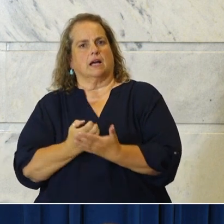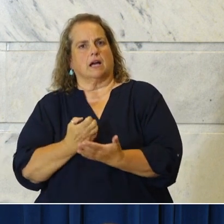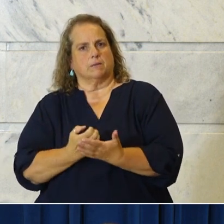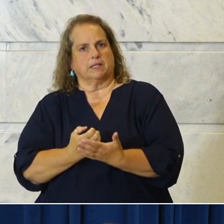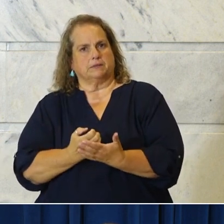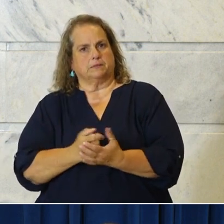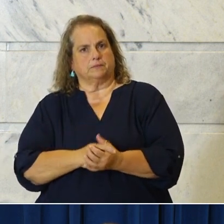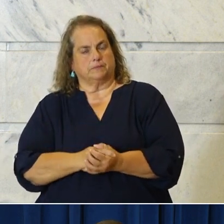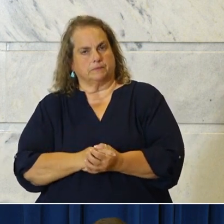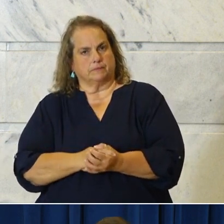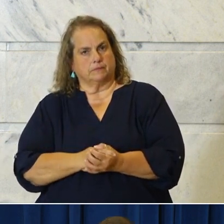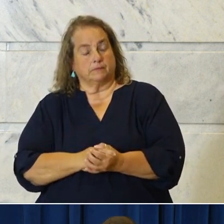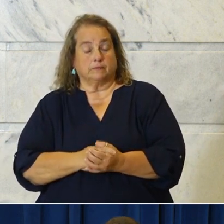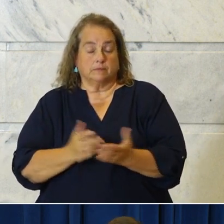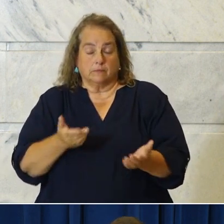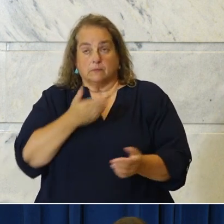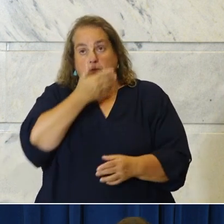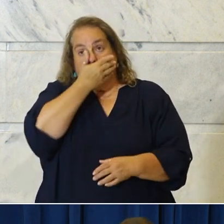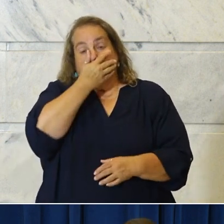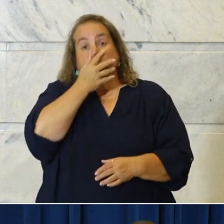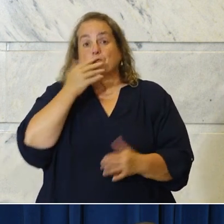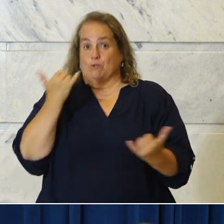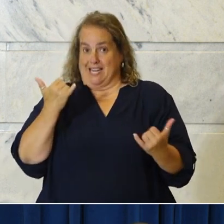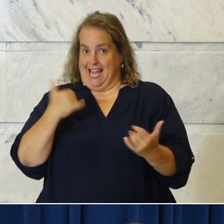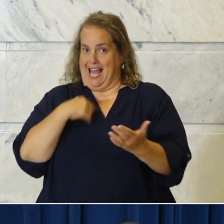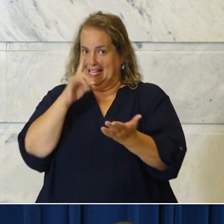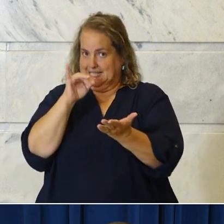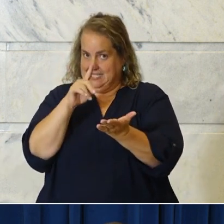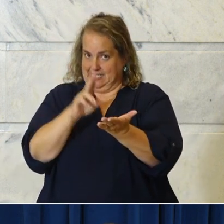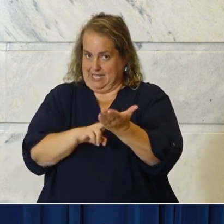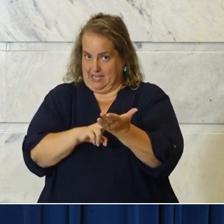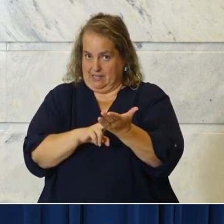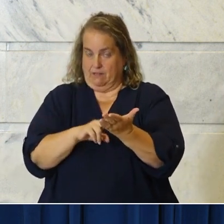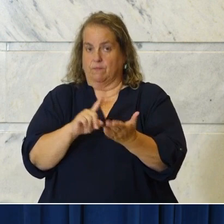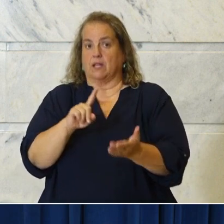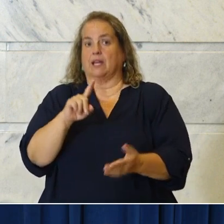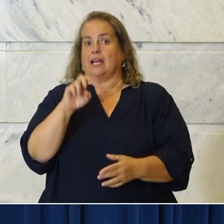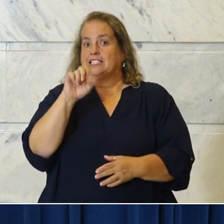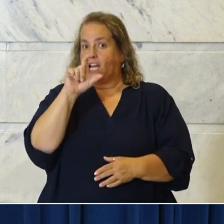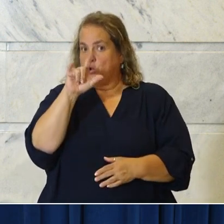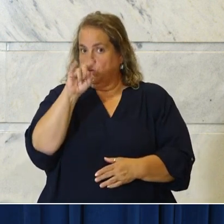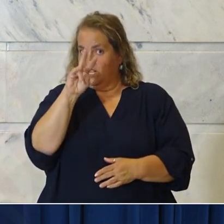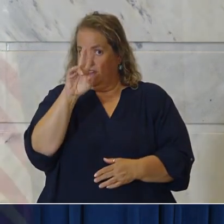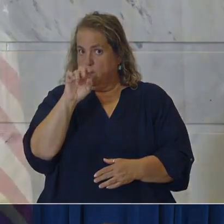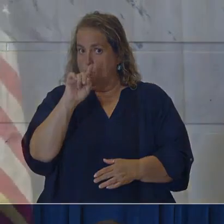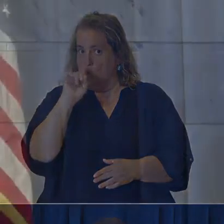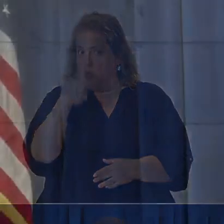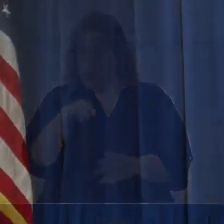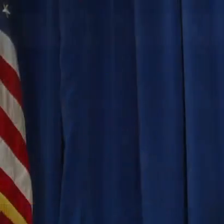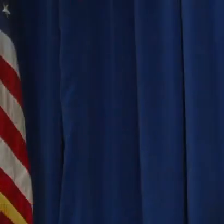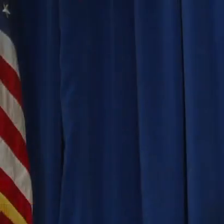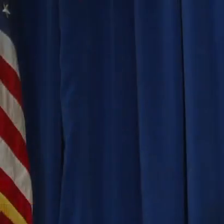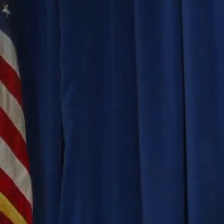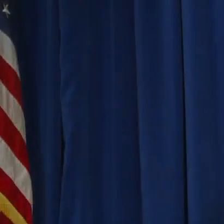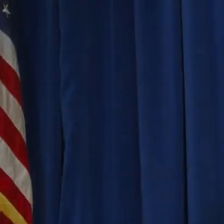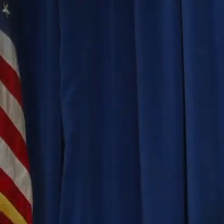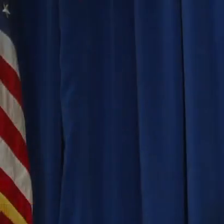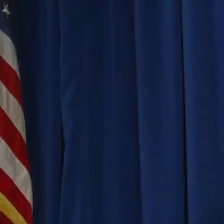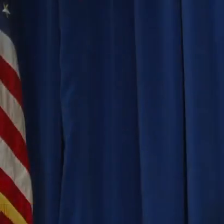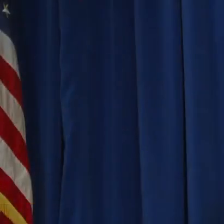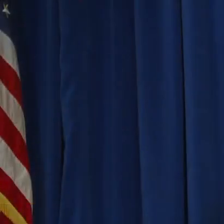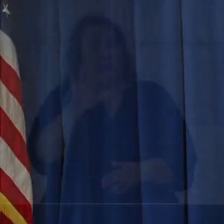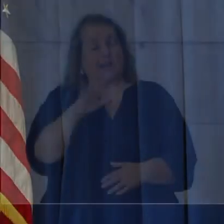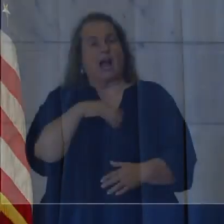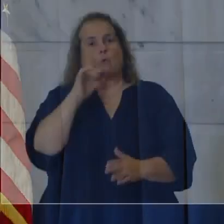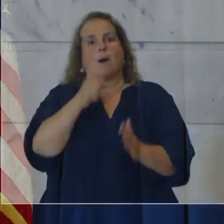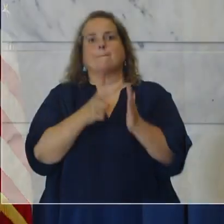So today I've signed an executive order that is starting tomorrow at 5 p.m. I'm going